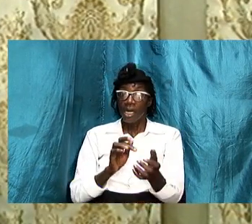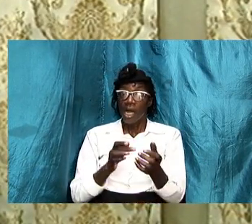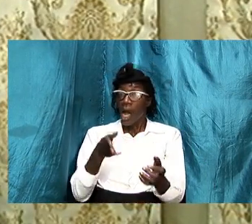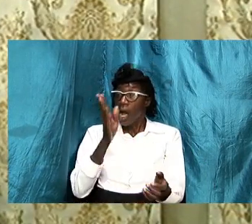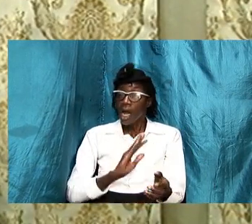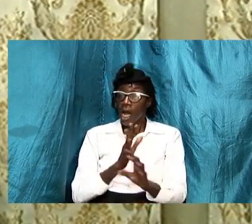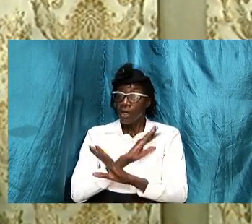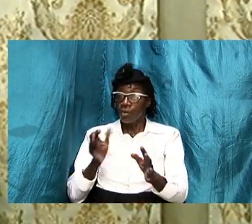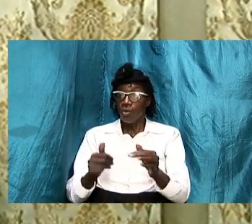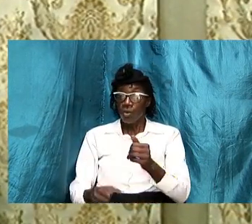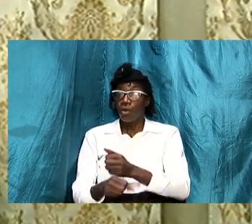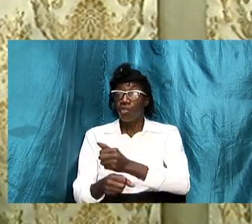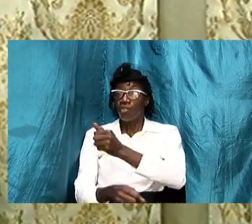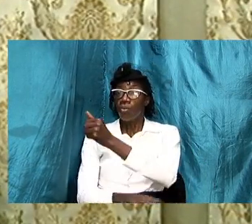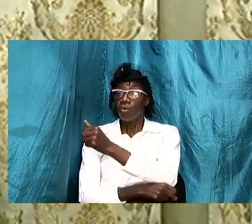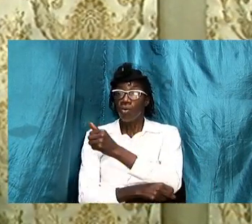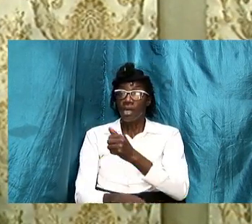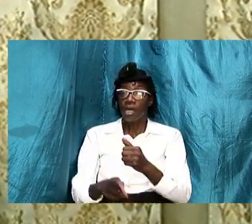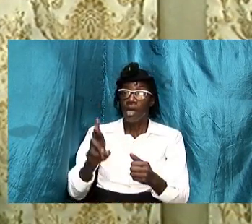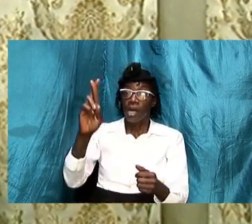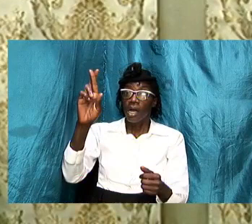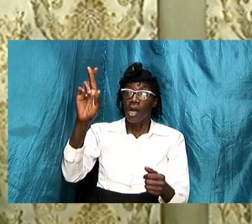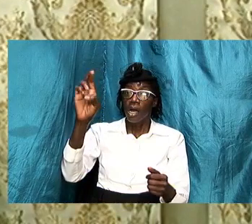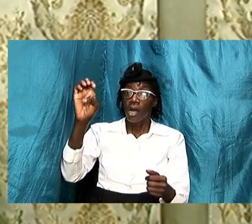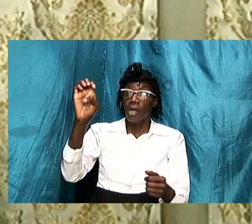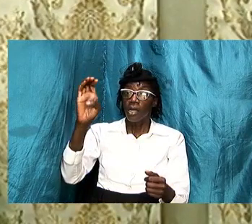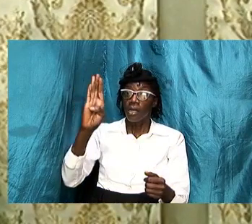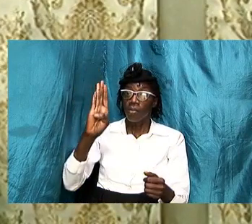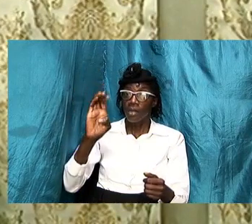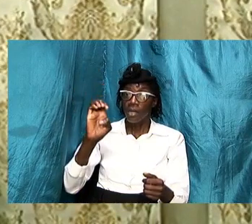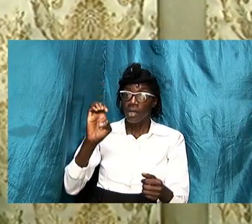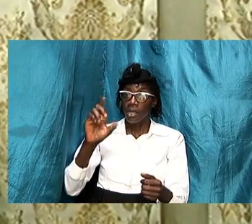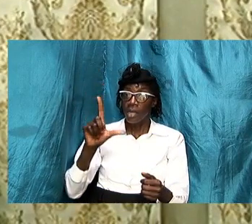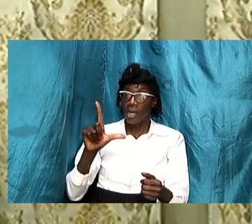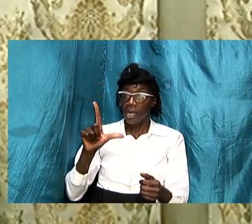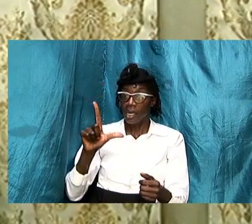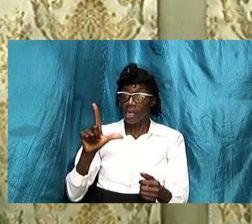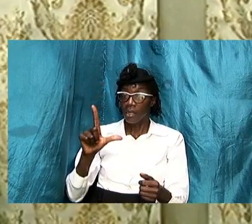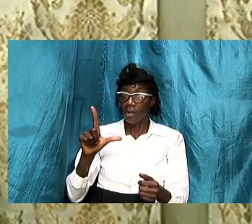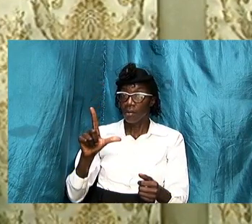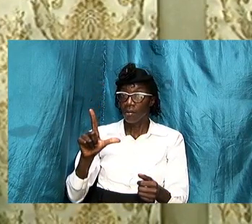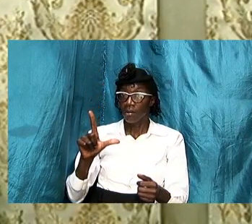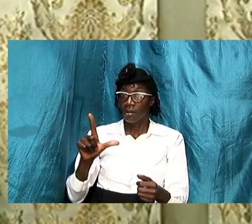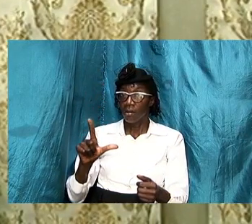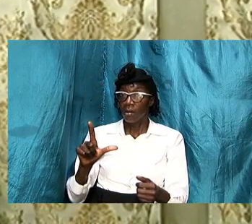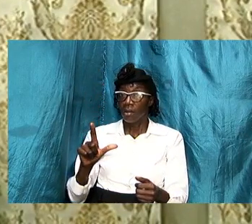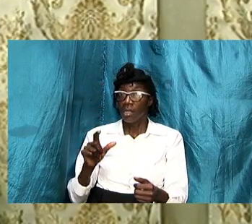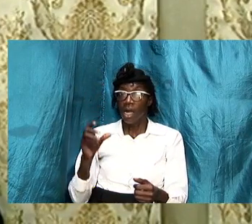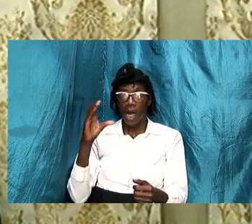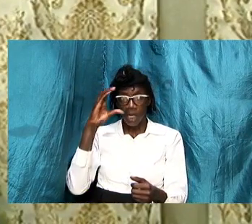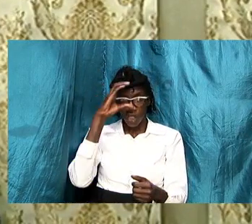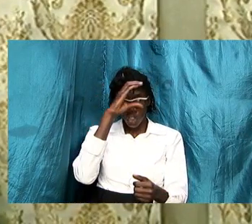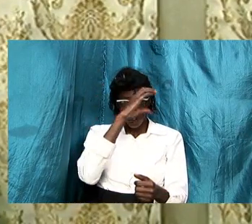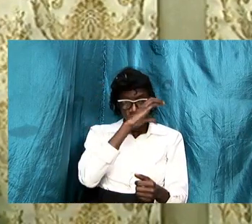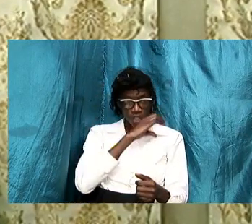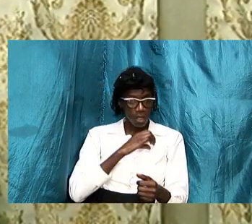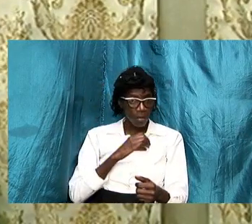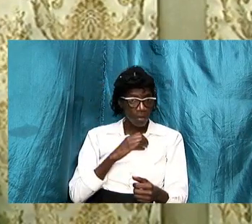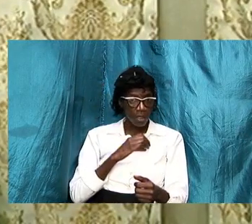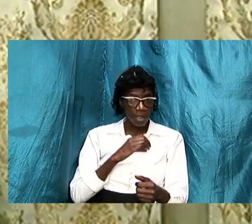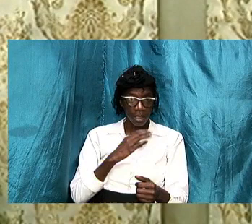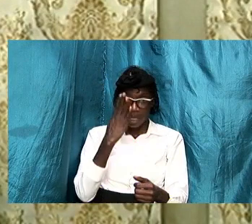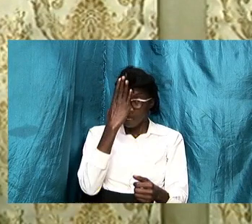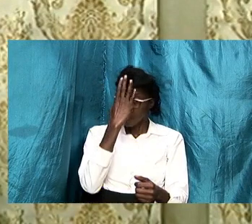and that's that those are serious words but they are facts factual words he does not